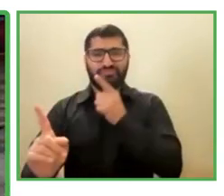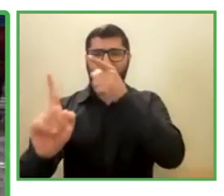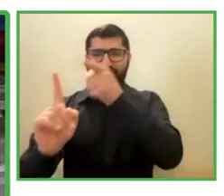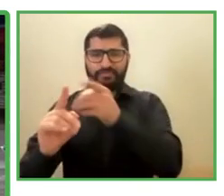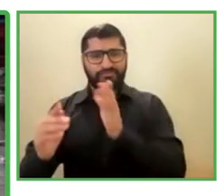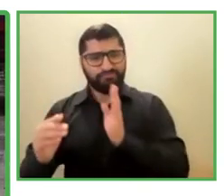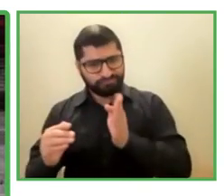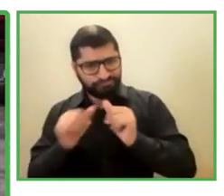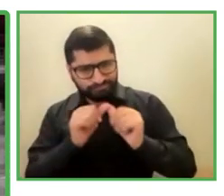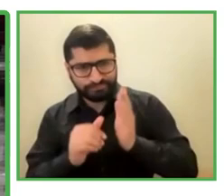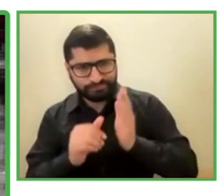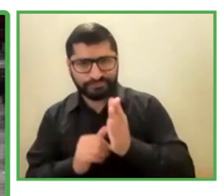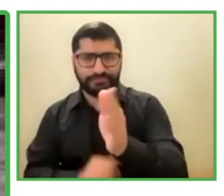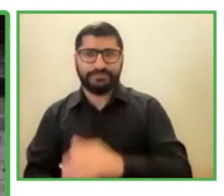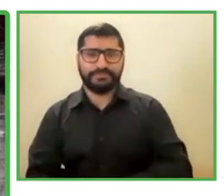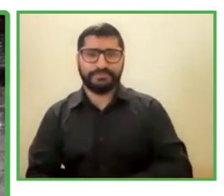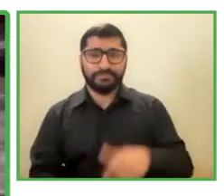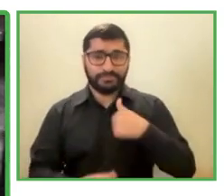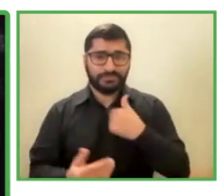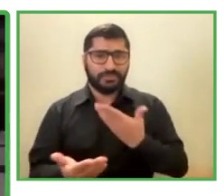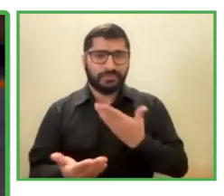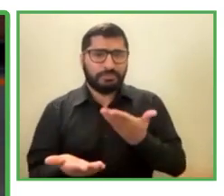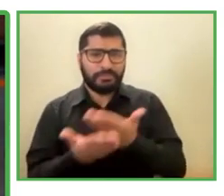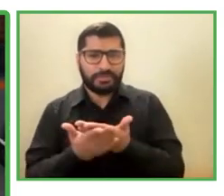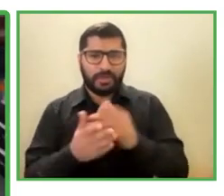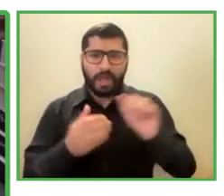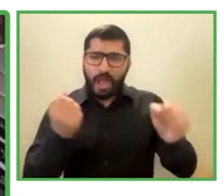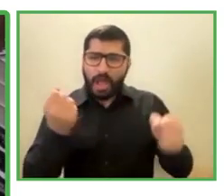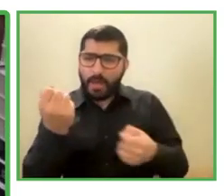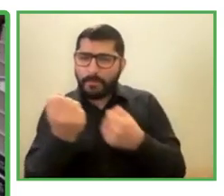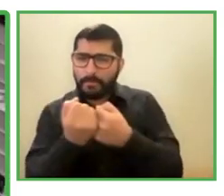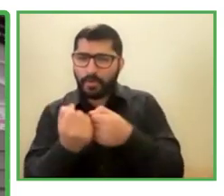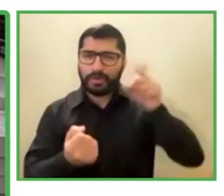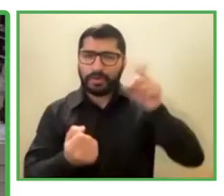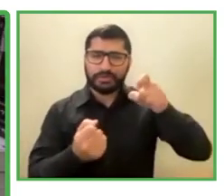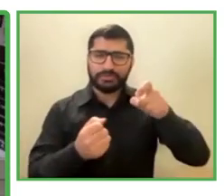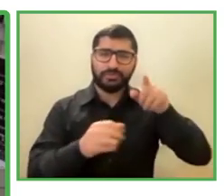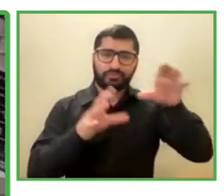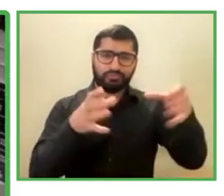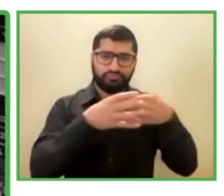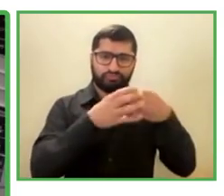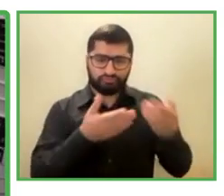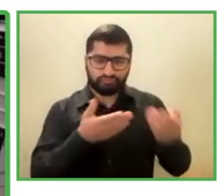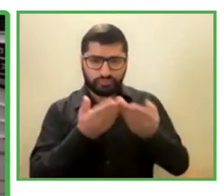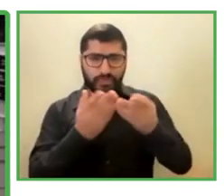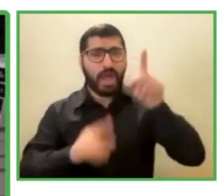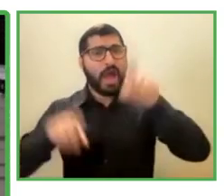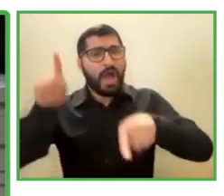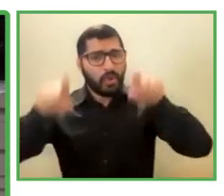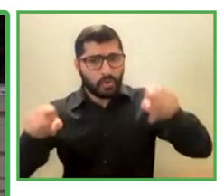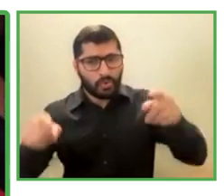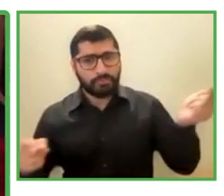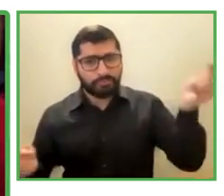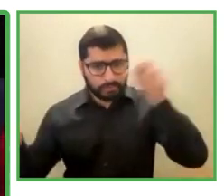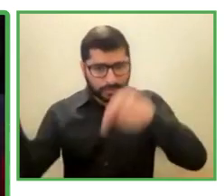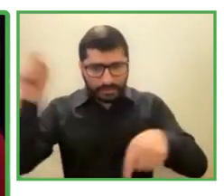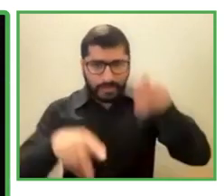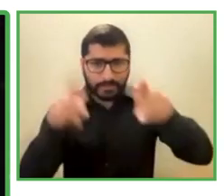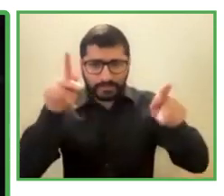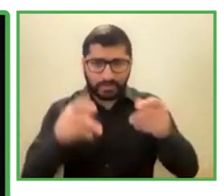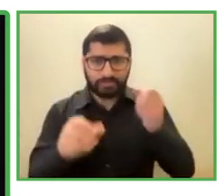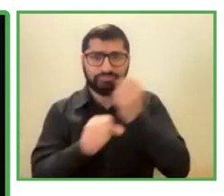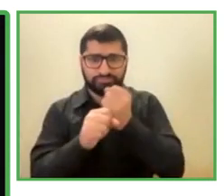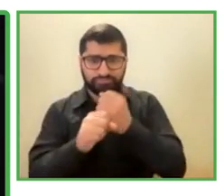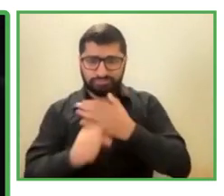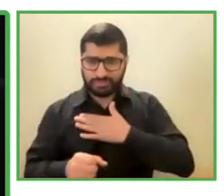And all the support, everyone that needs a career. Some of us that came here to work, this is my work, we come here